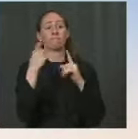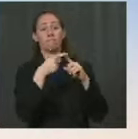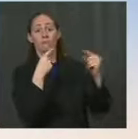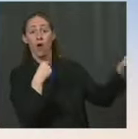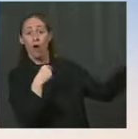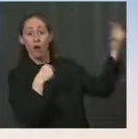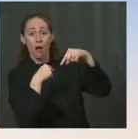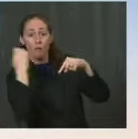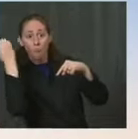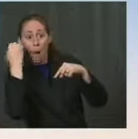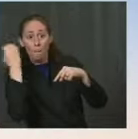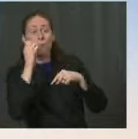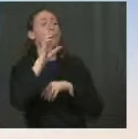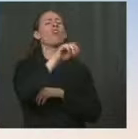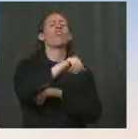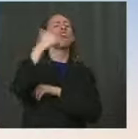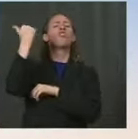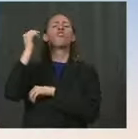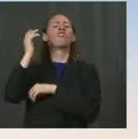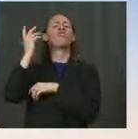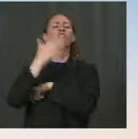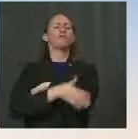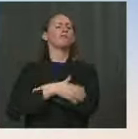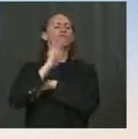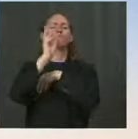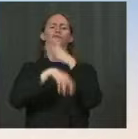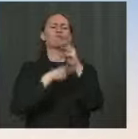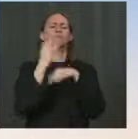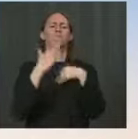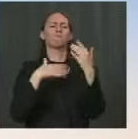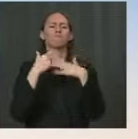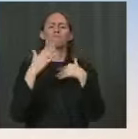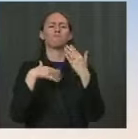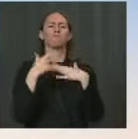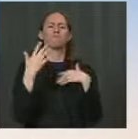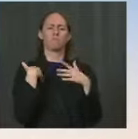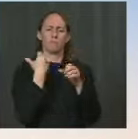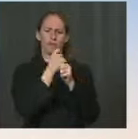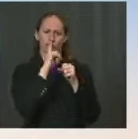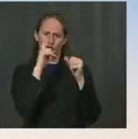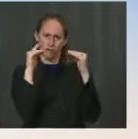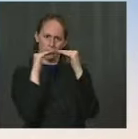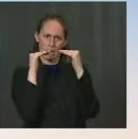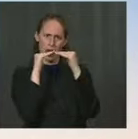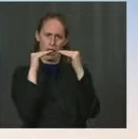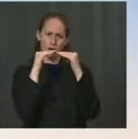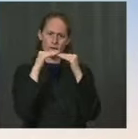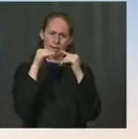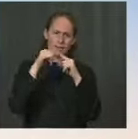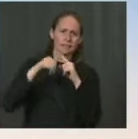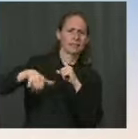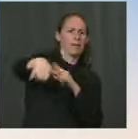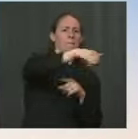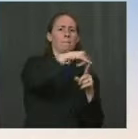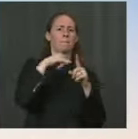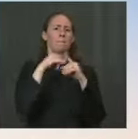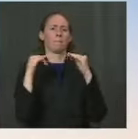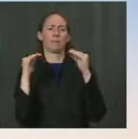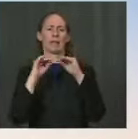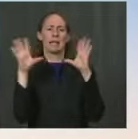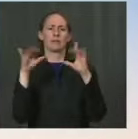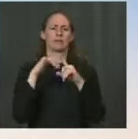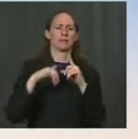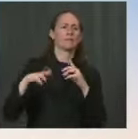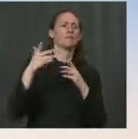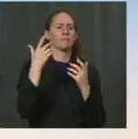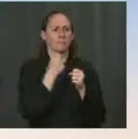world. And it is one that we want to be equitable. We want it to have standard requirements. So there's clarity. And so there's equity across how